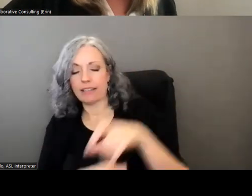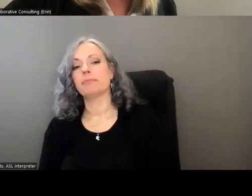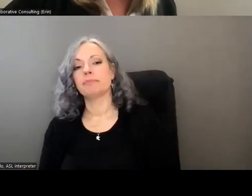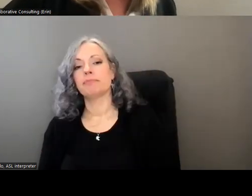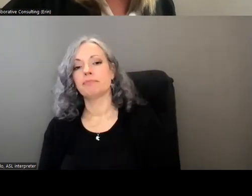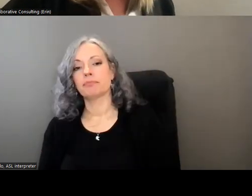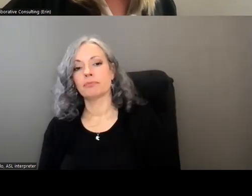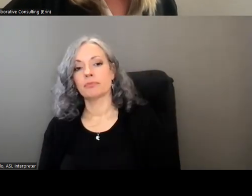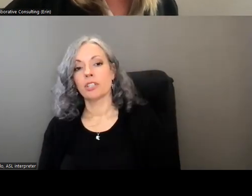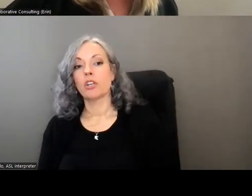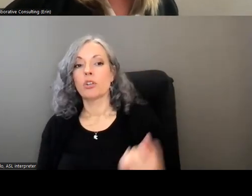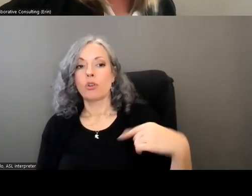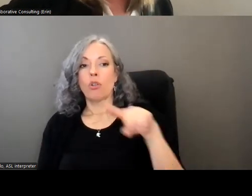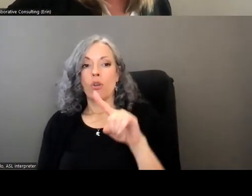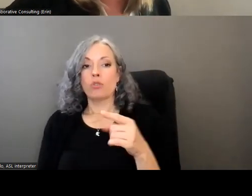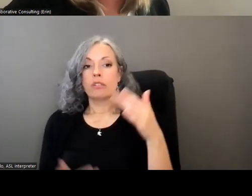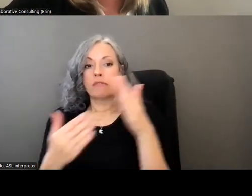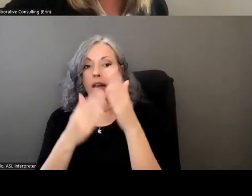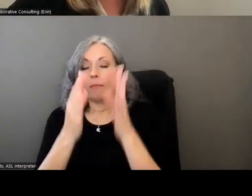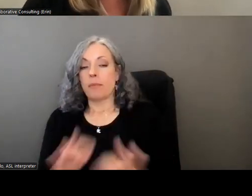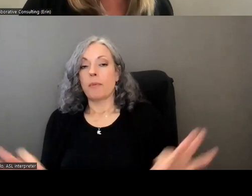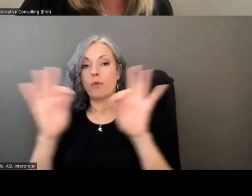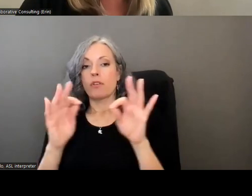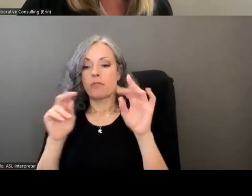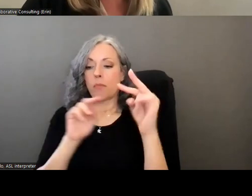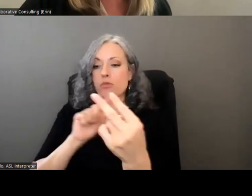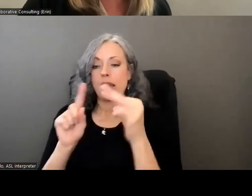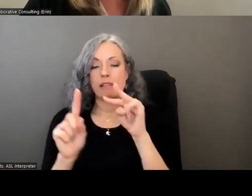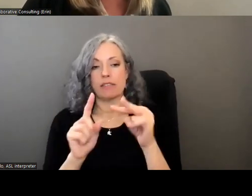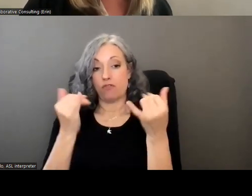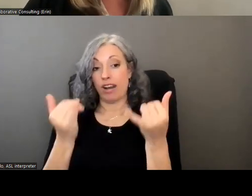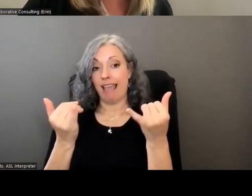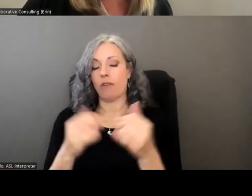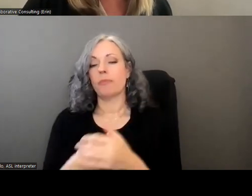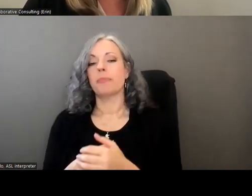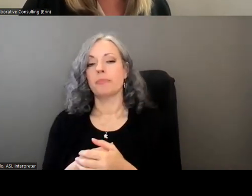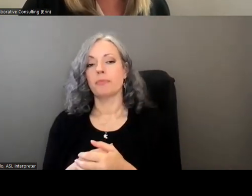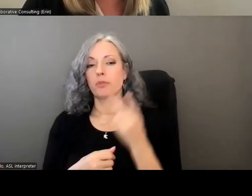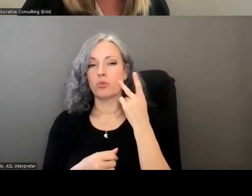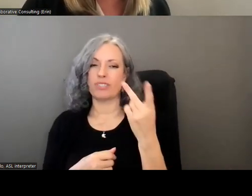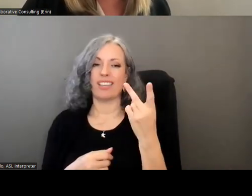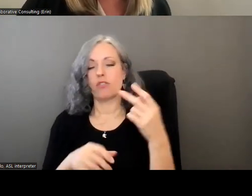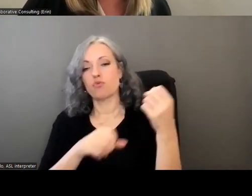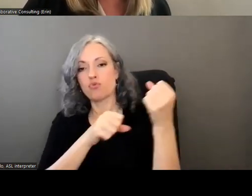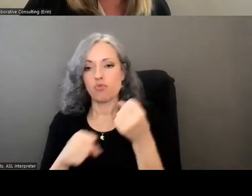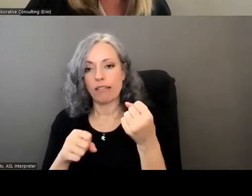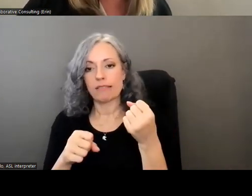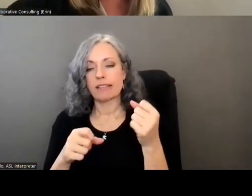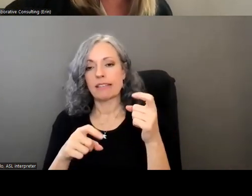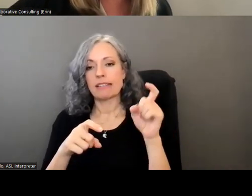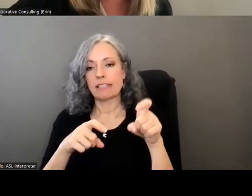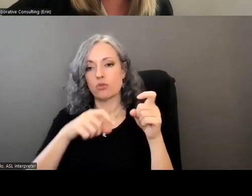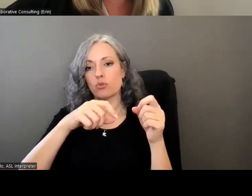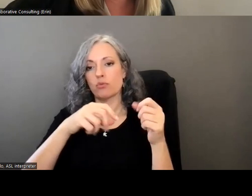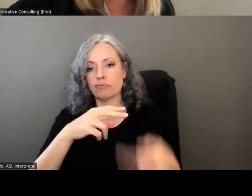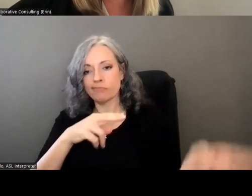so those are the key themes that emerged from the triple a's perspectives again of the current state as you can see there are strengths to leverage and build upon there